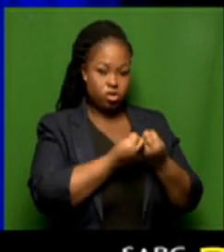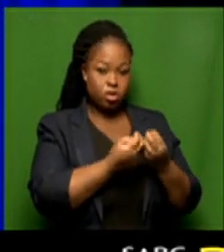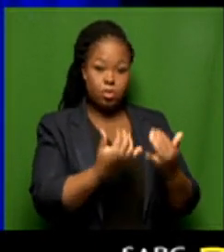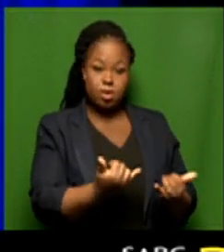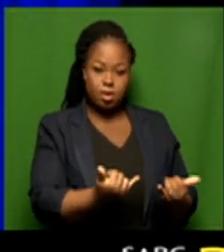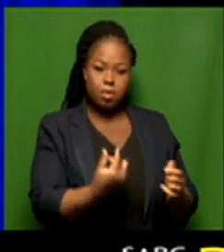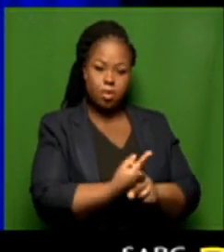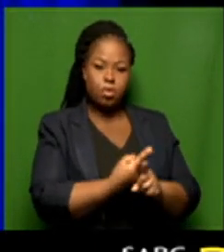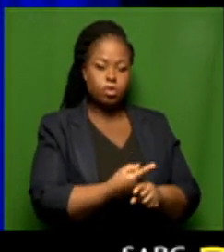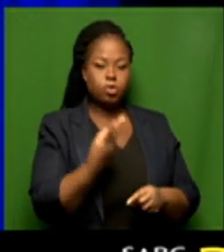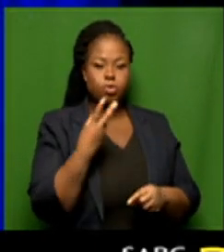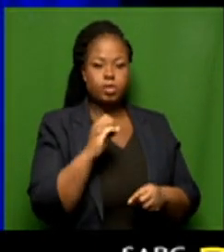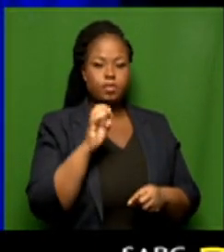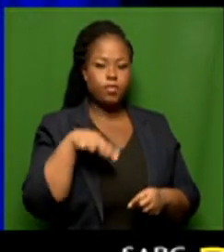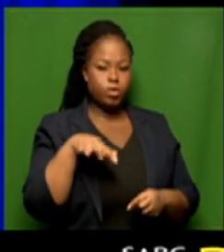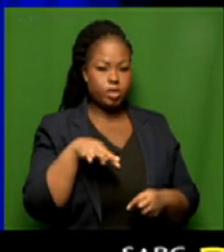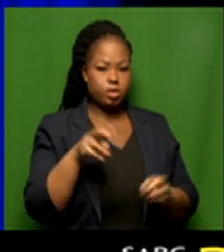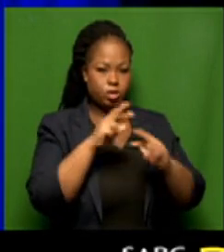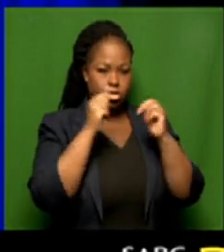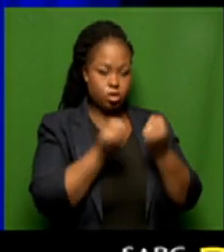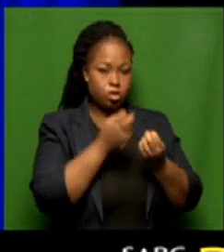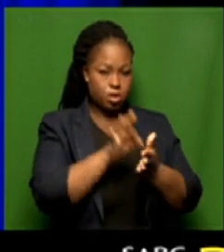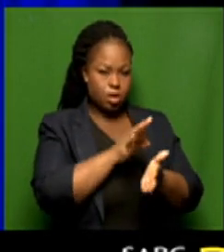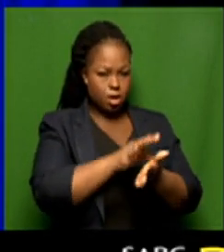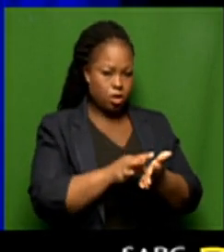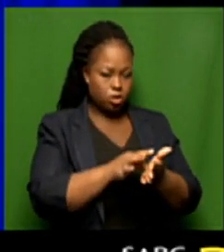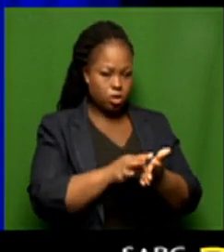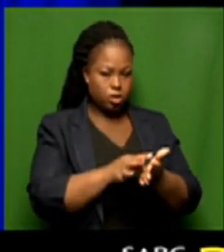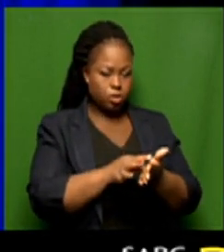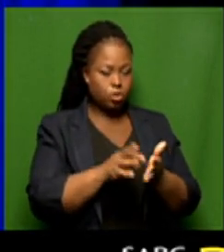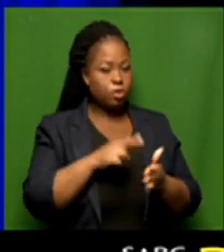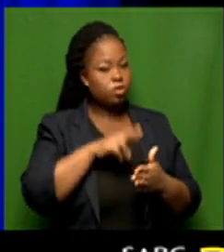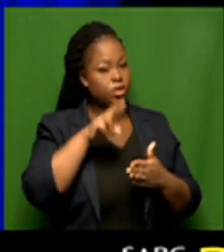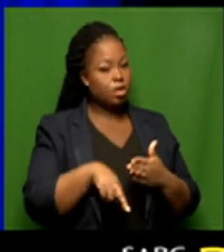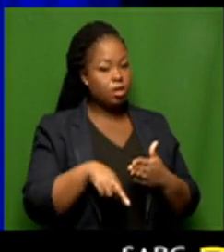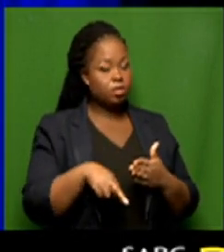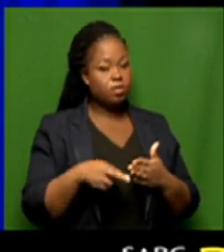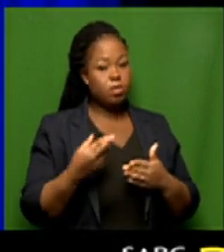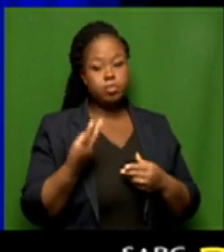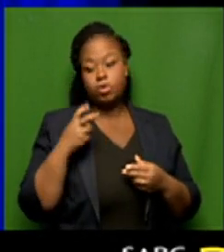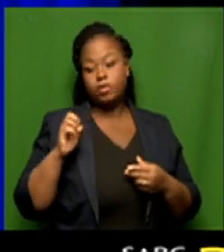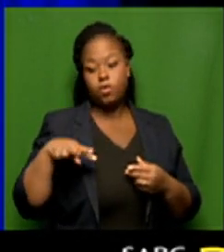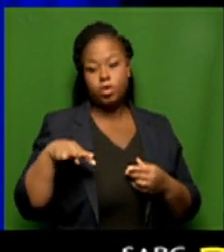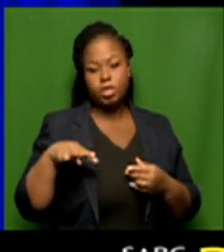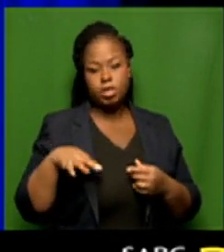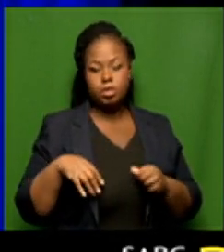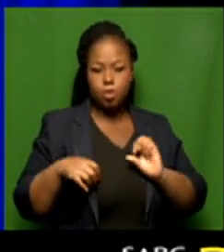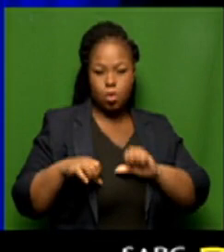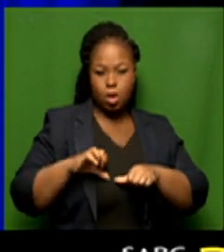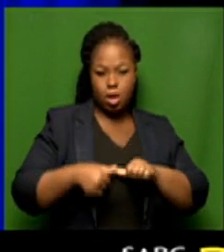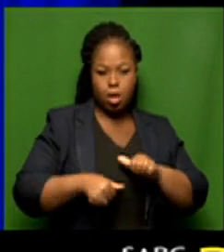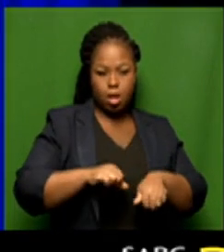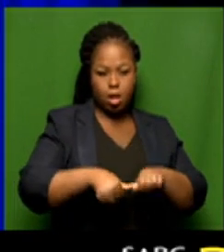case, it's the 2014 national election. And we take the results from there and we study the voting patterns